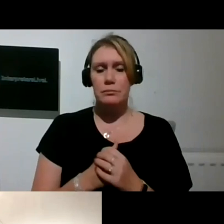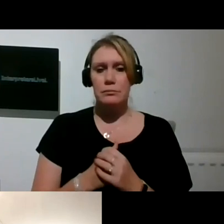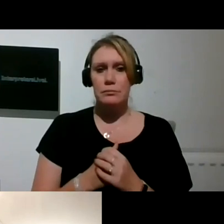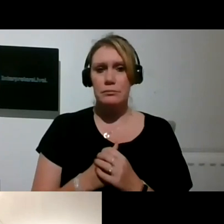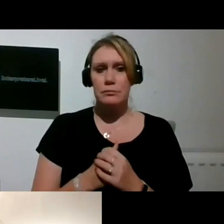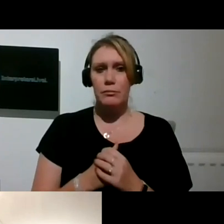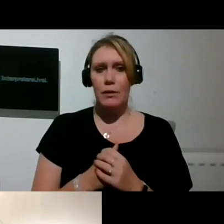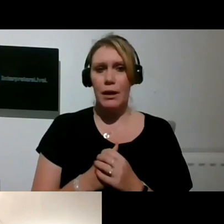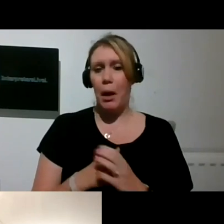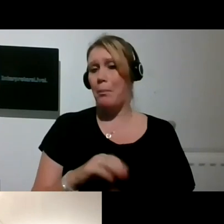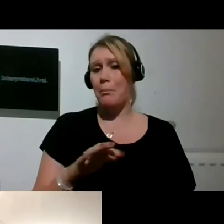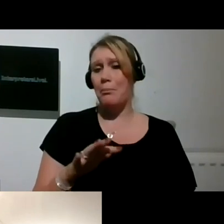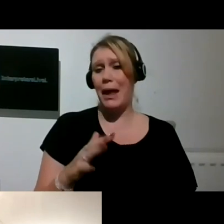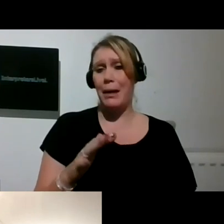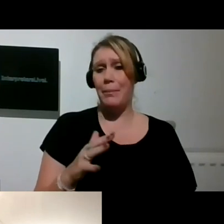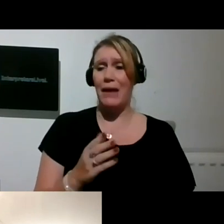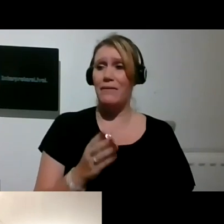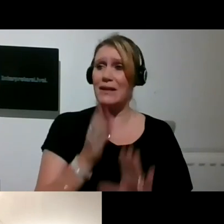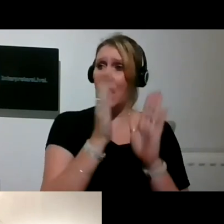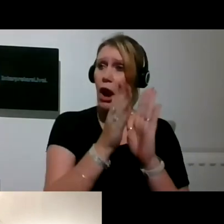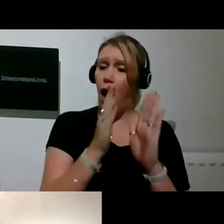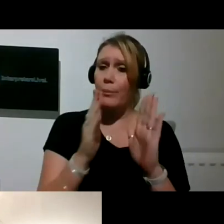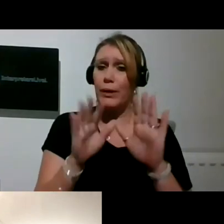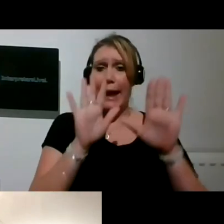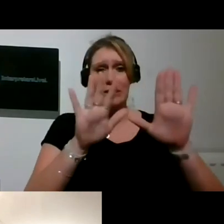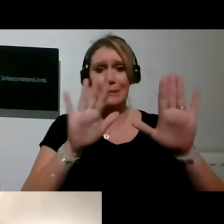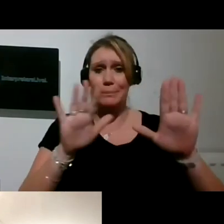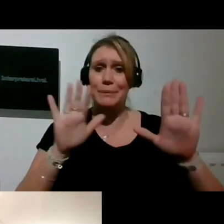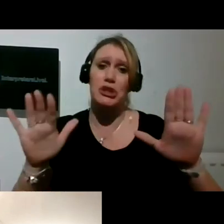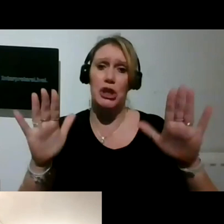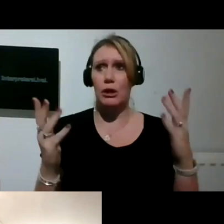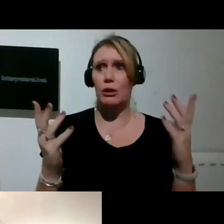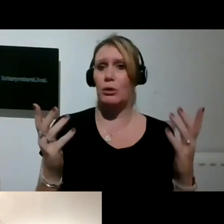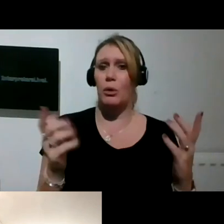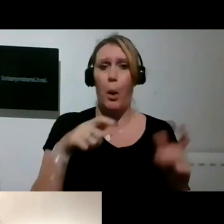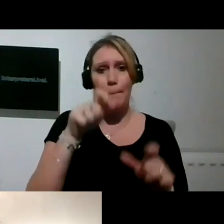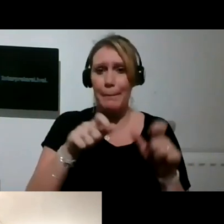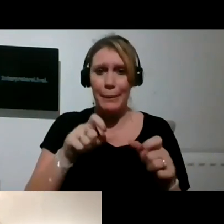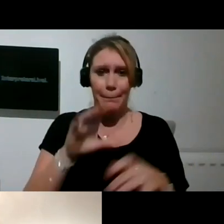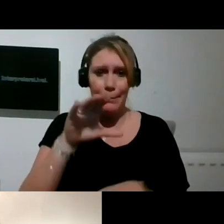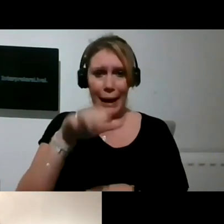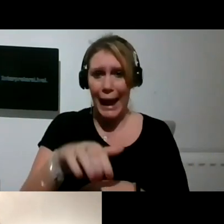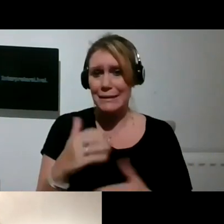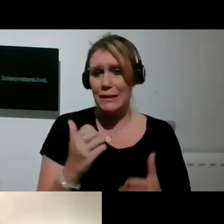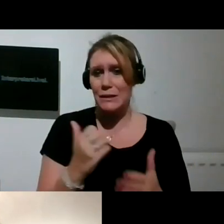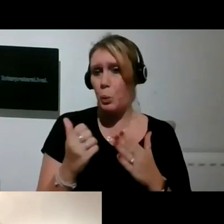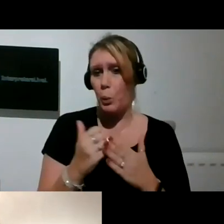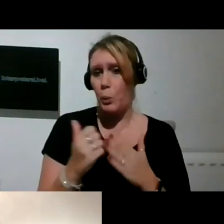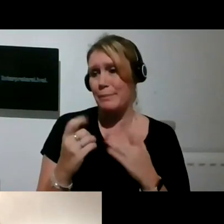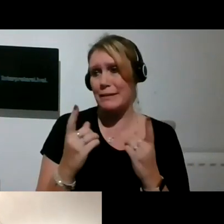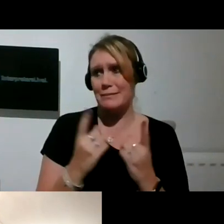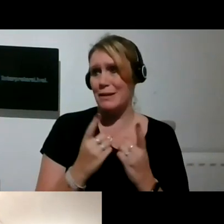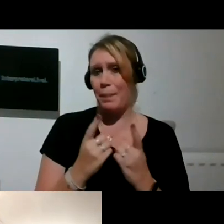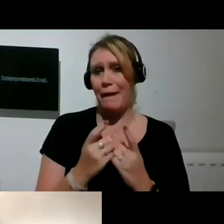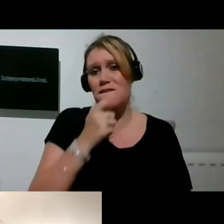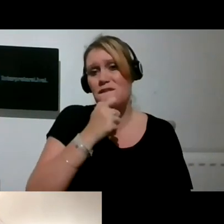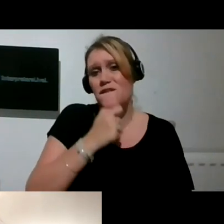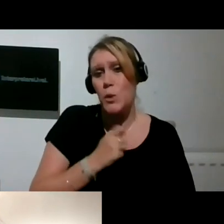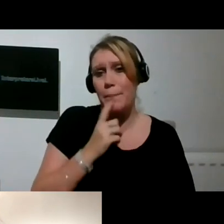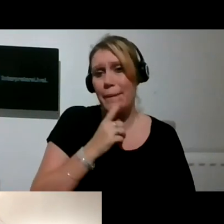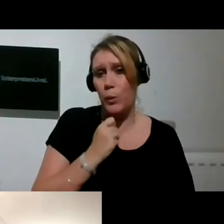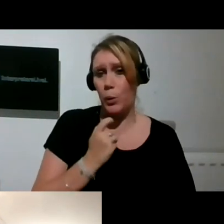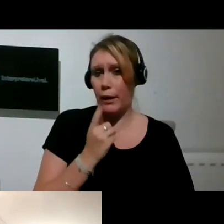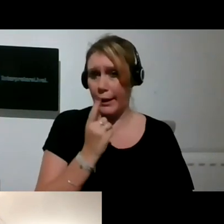a public space like a library, has that always really been privileged? Has it always been something that only a few people can do?